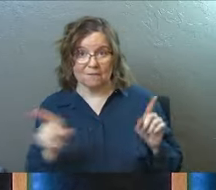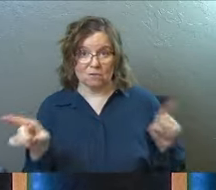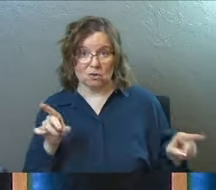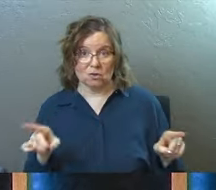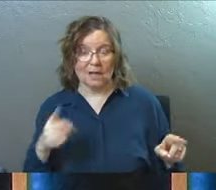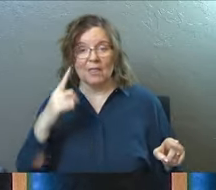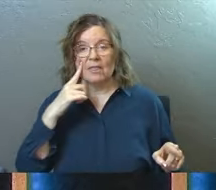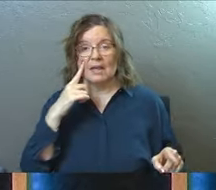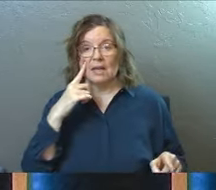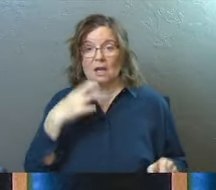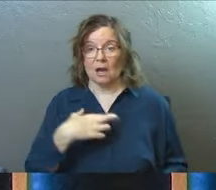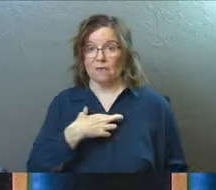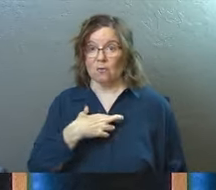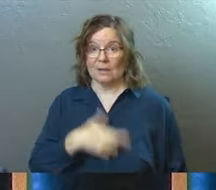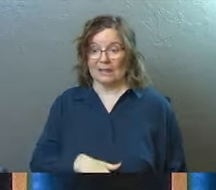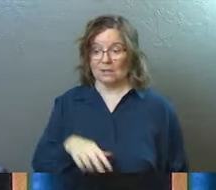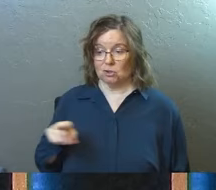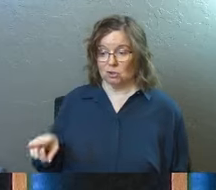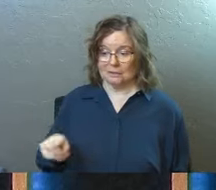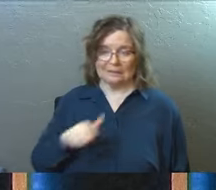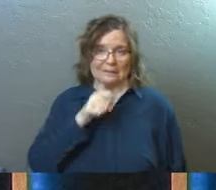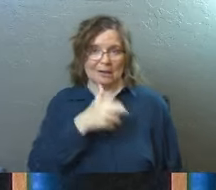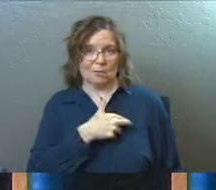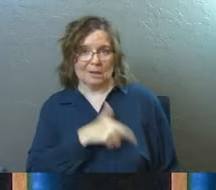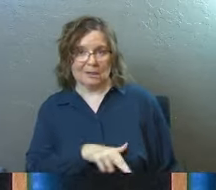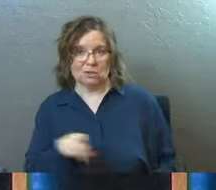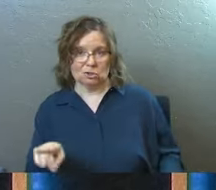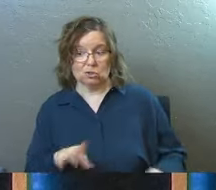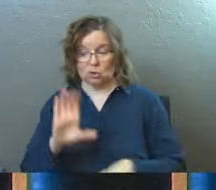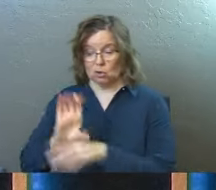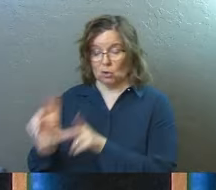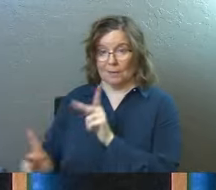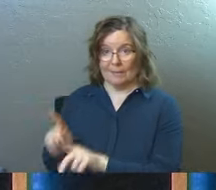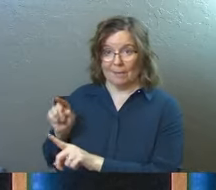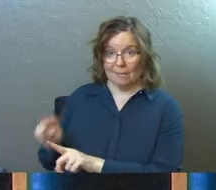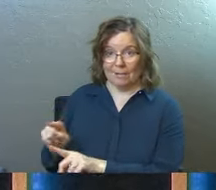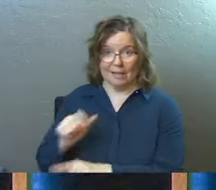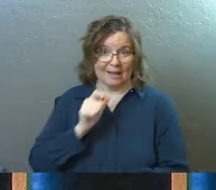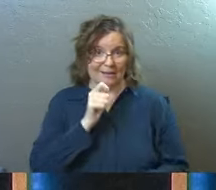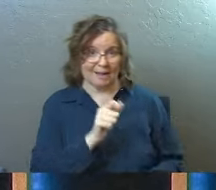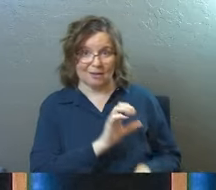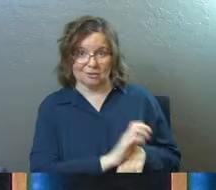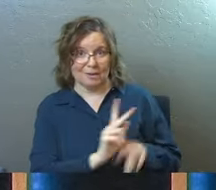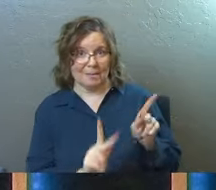and non-religious. Church people and not so much church people.